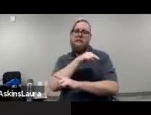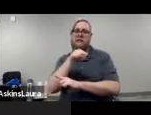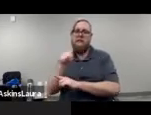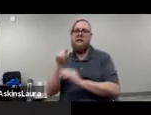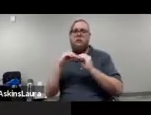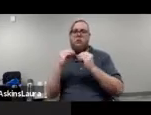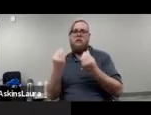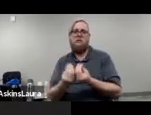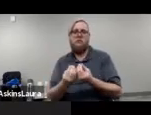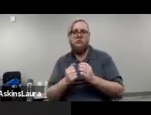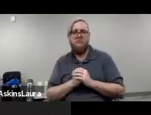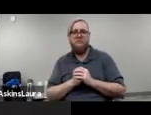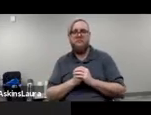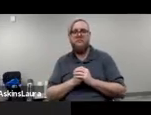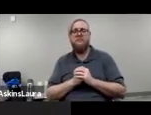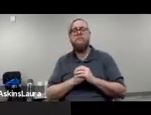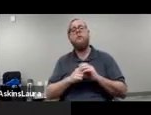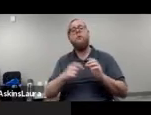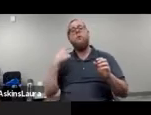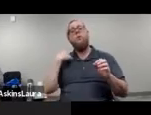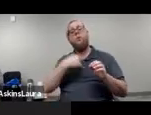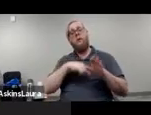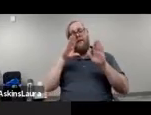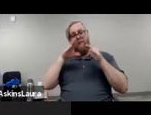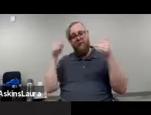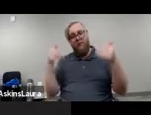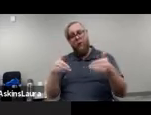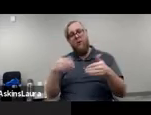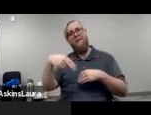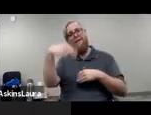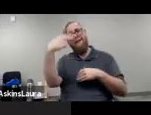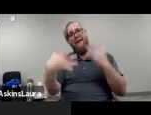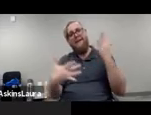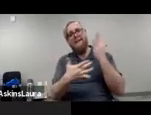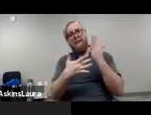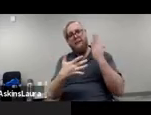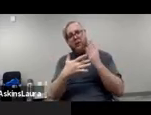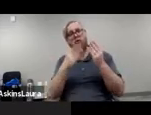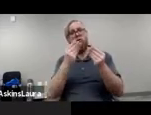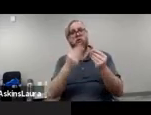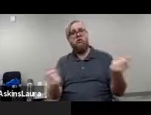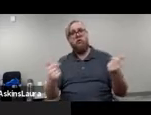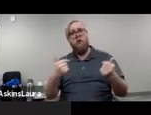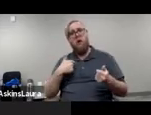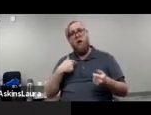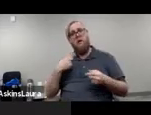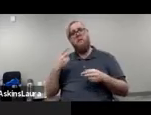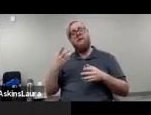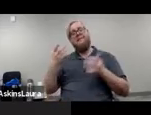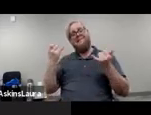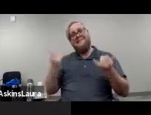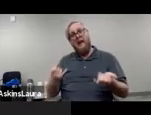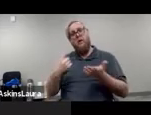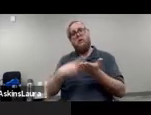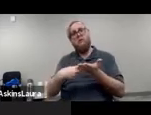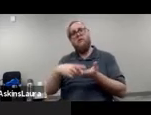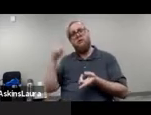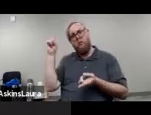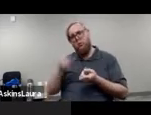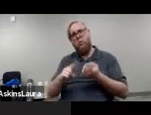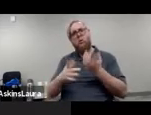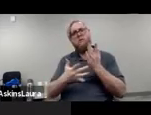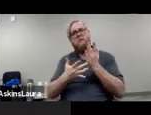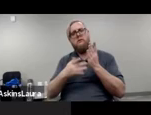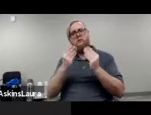And, you know, we have focused so much on high-tech solutions, I'm going to focus on a low-tech solution. A lot of